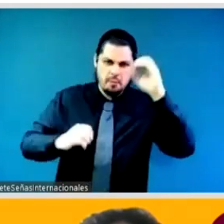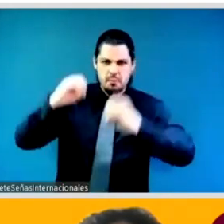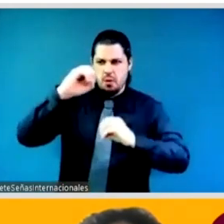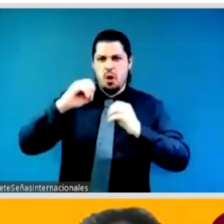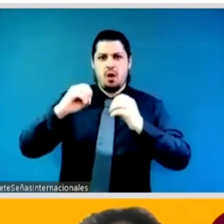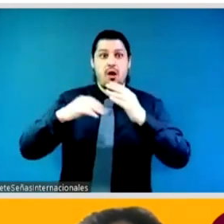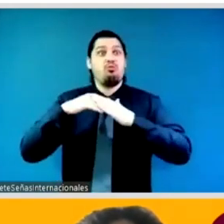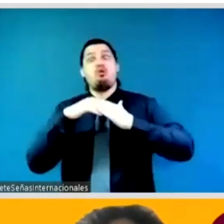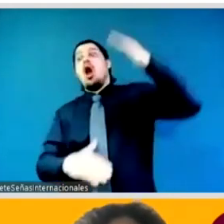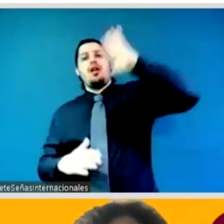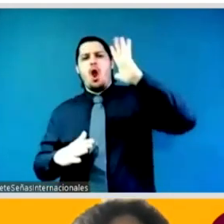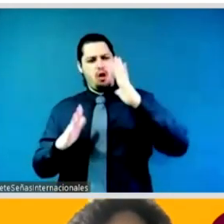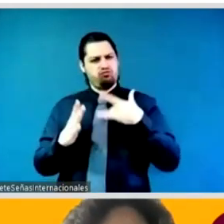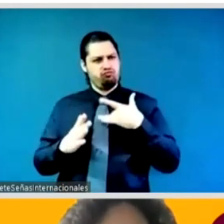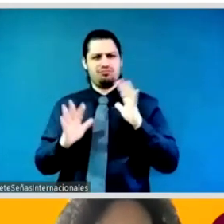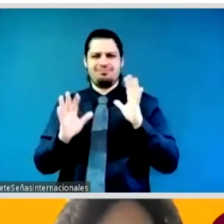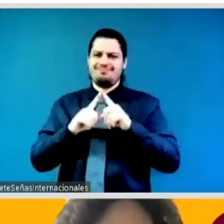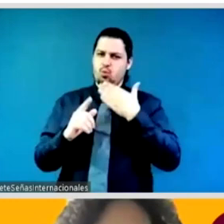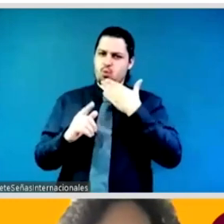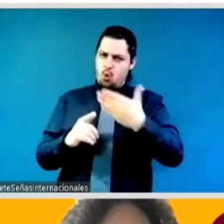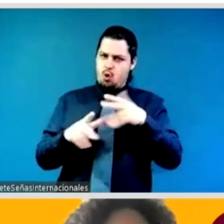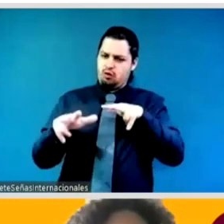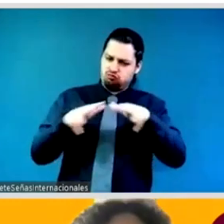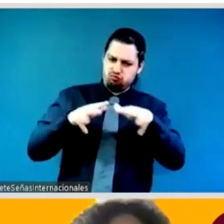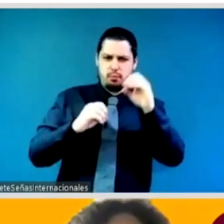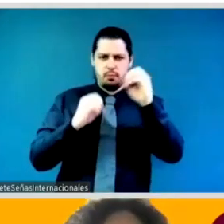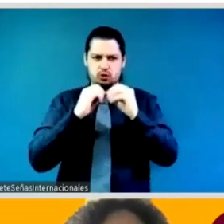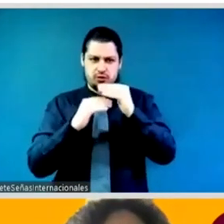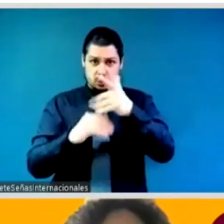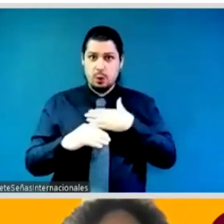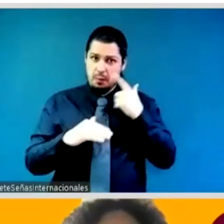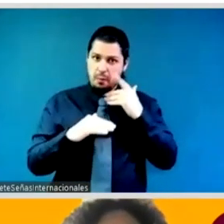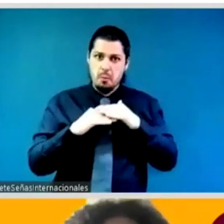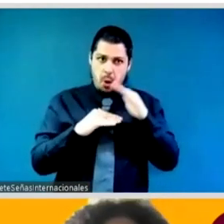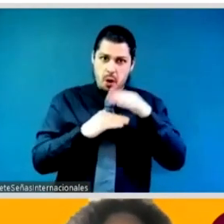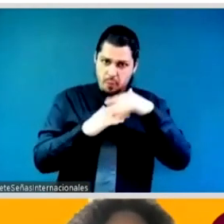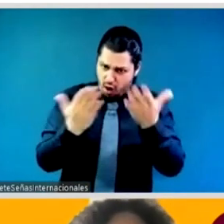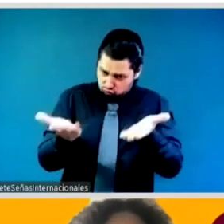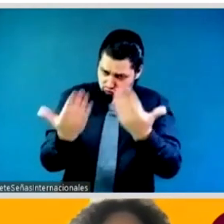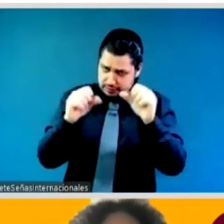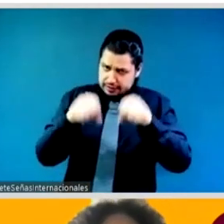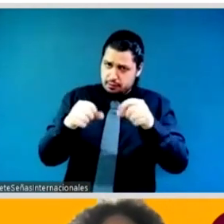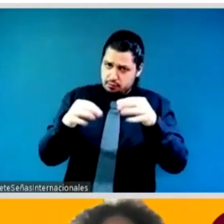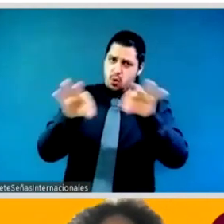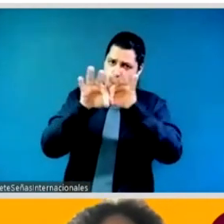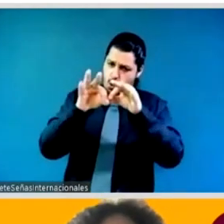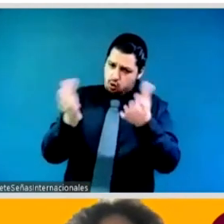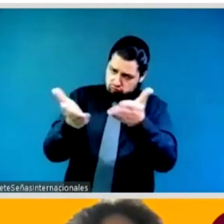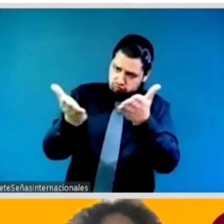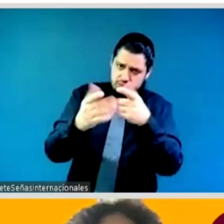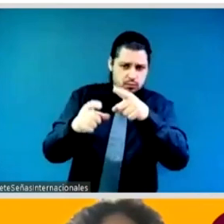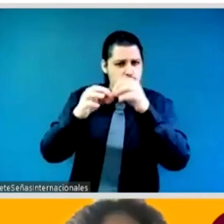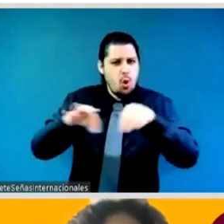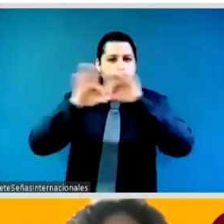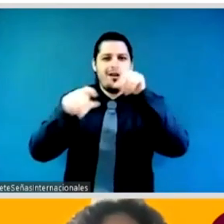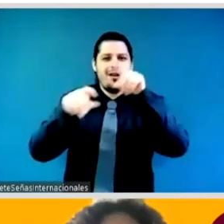you thank you so much indeed what's keeping us uh veronica what would you say in terms of recommending